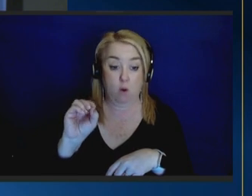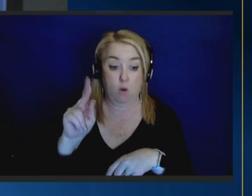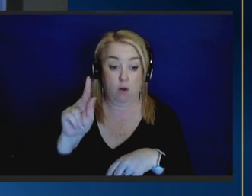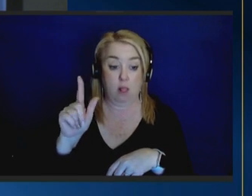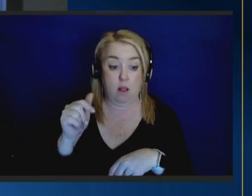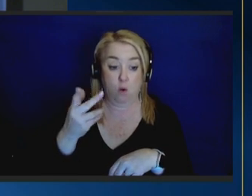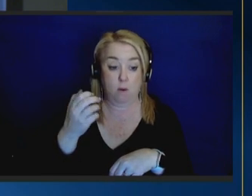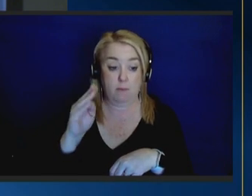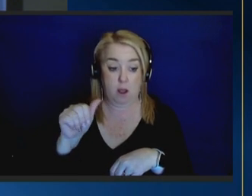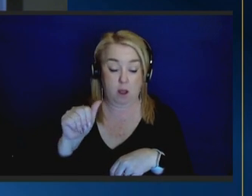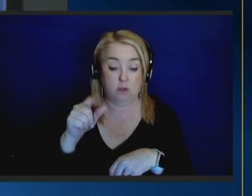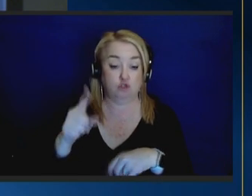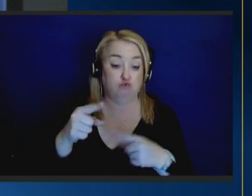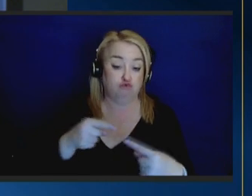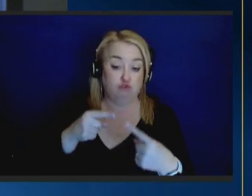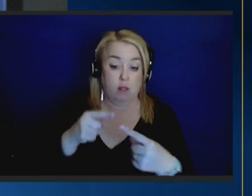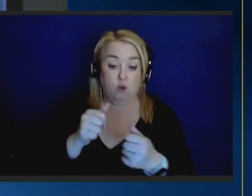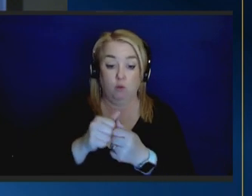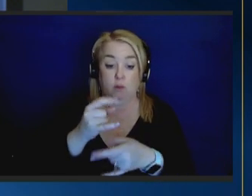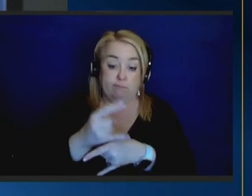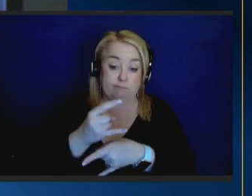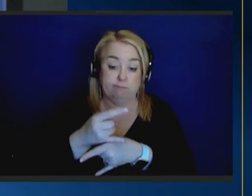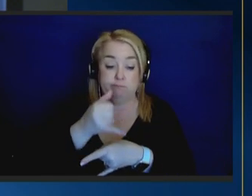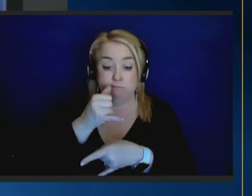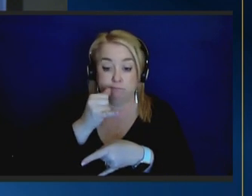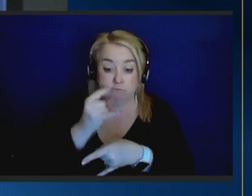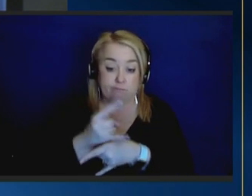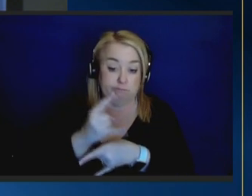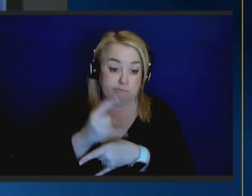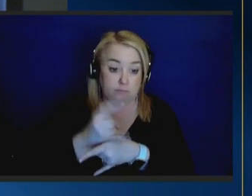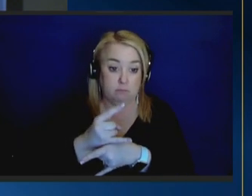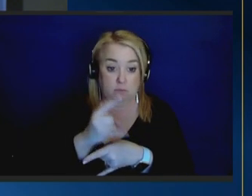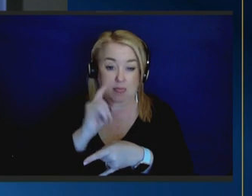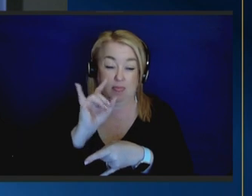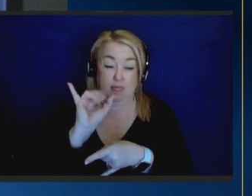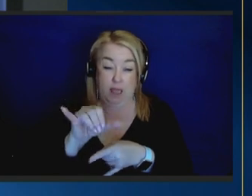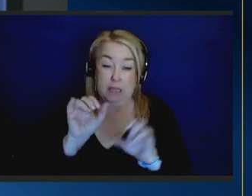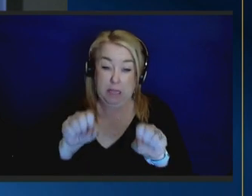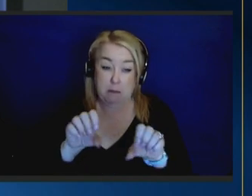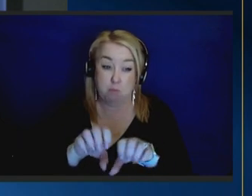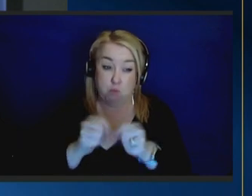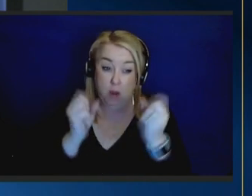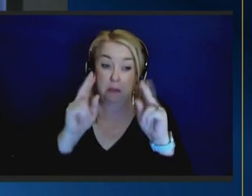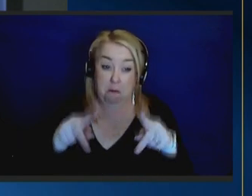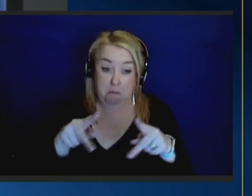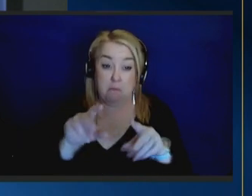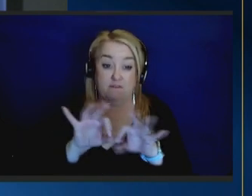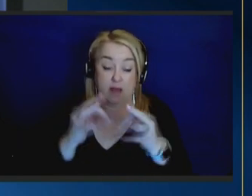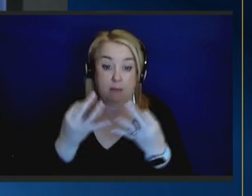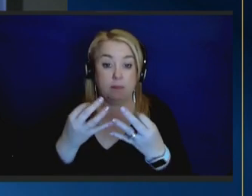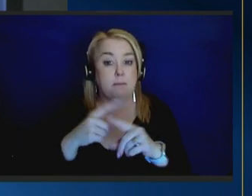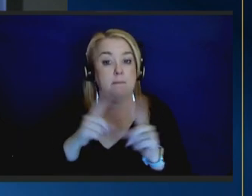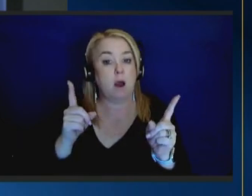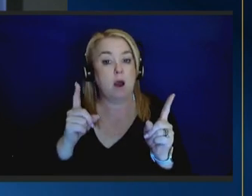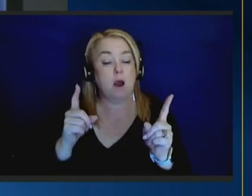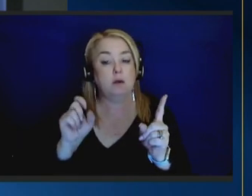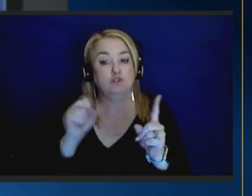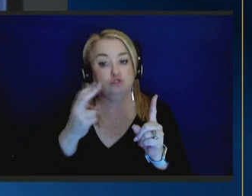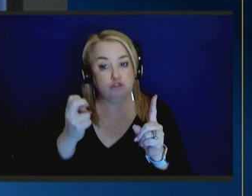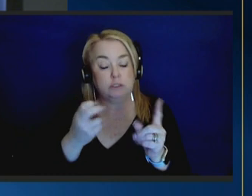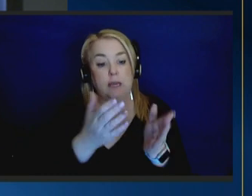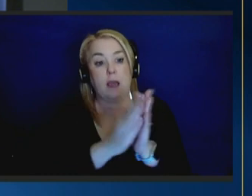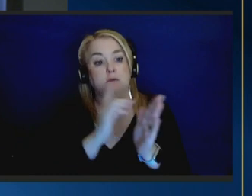alcohol use you know that could easily end a family and break it up yet she was able to turn to get some support